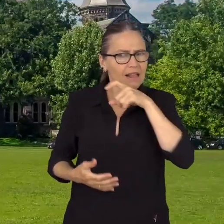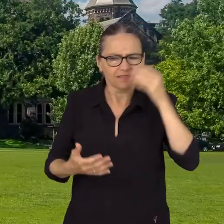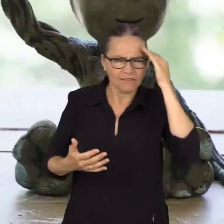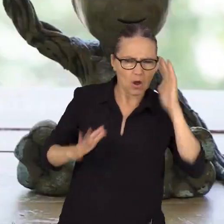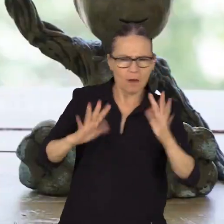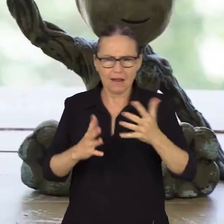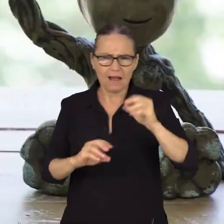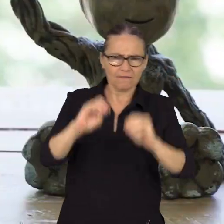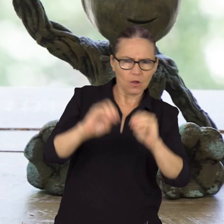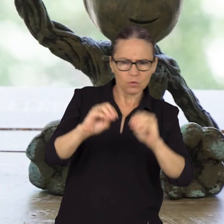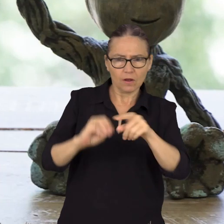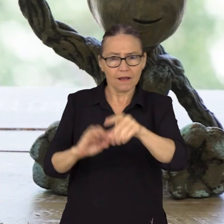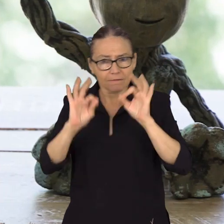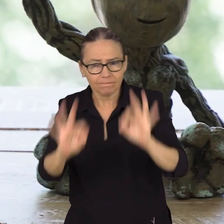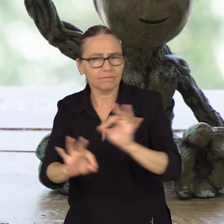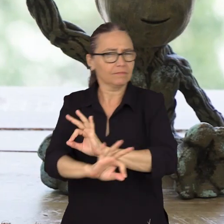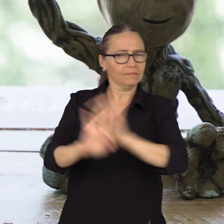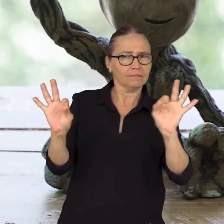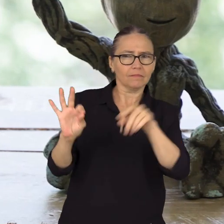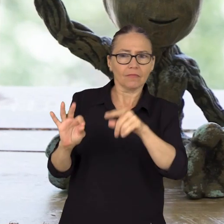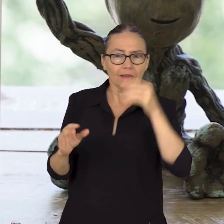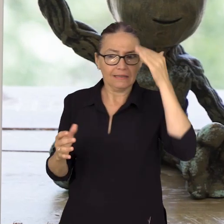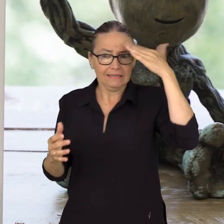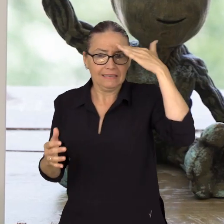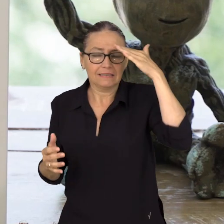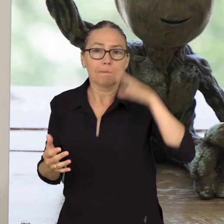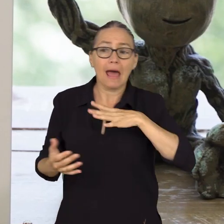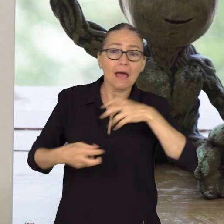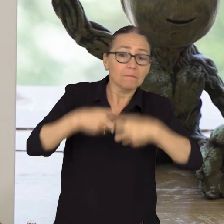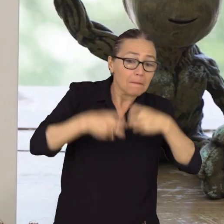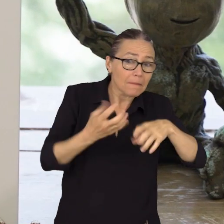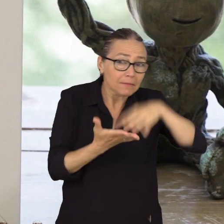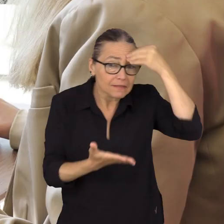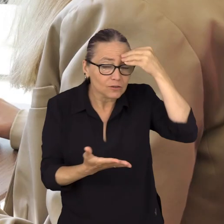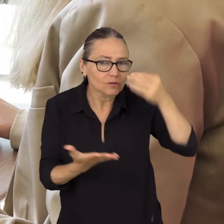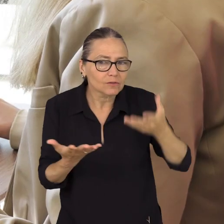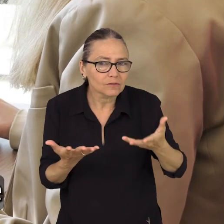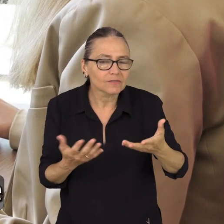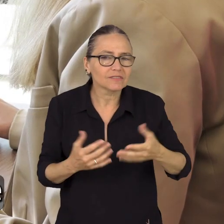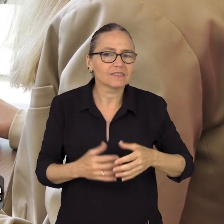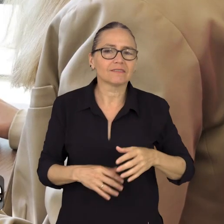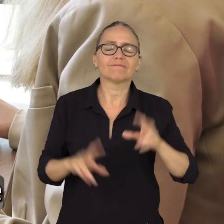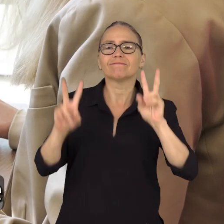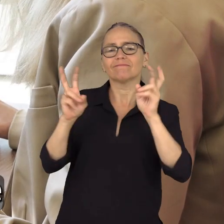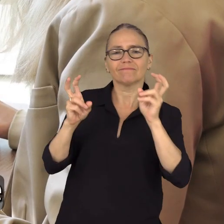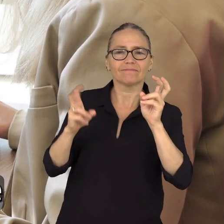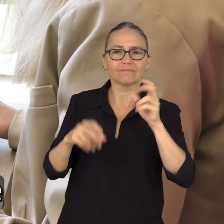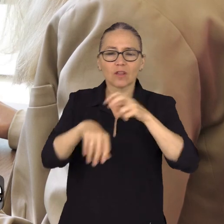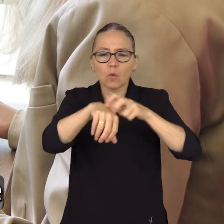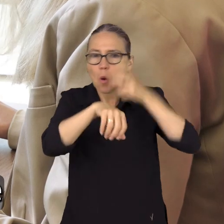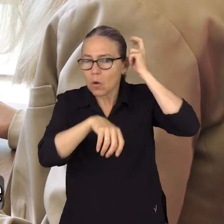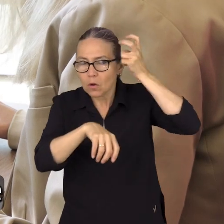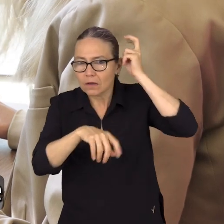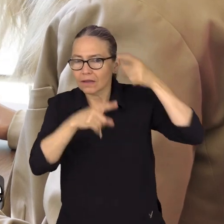struggle to know. Okay, so how can I excel knowing that I have a disability? In my case, it's kind of a